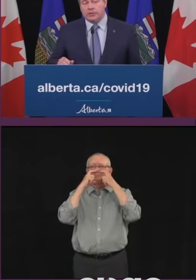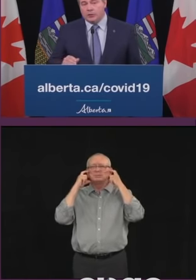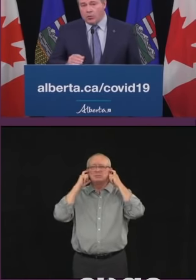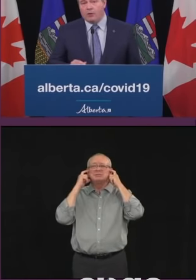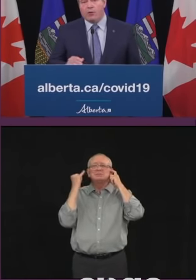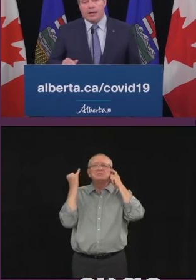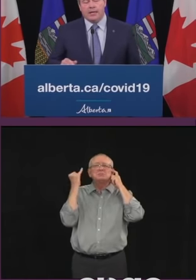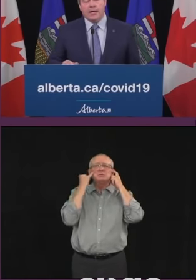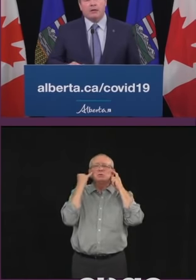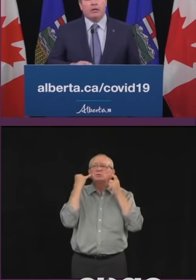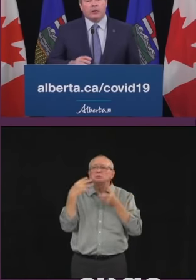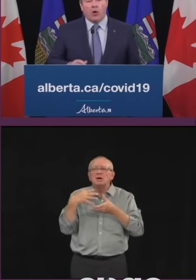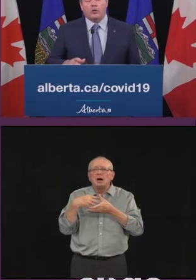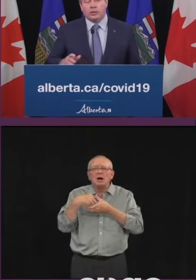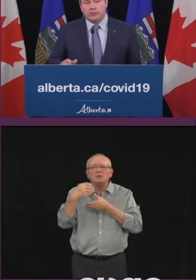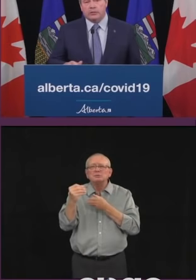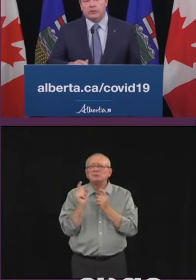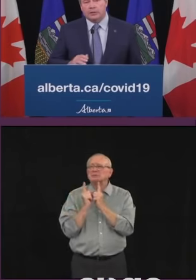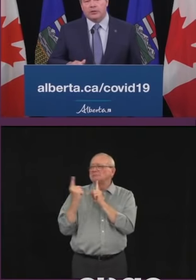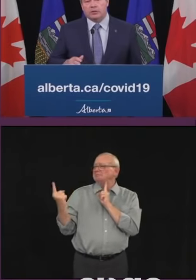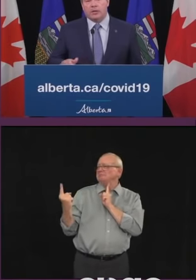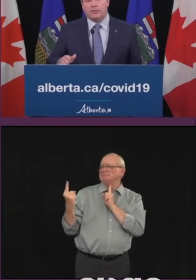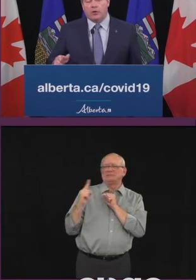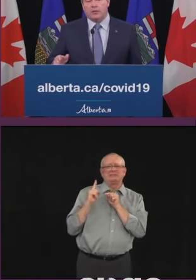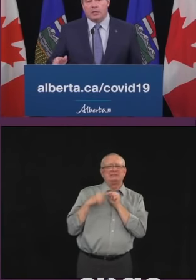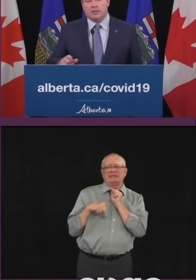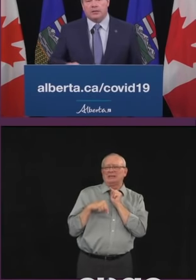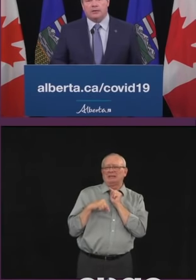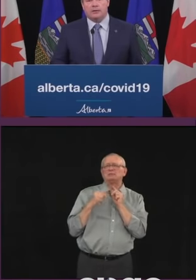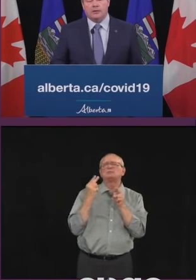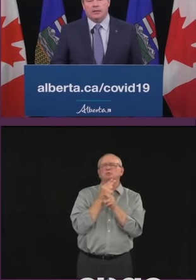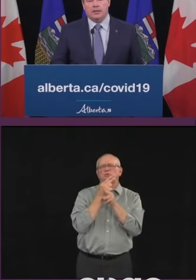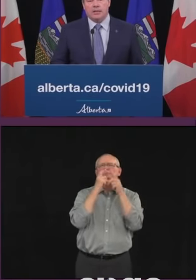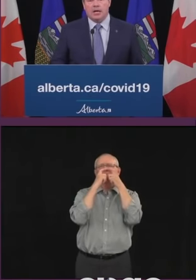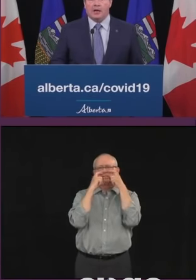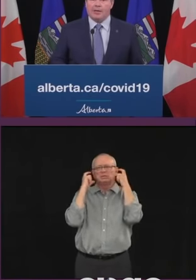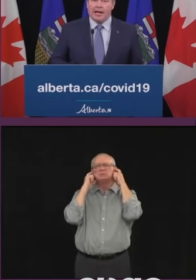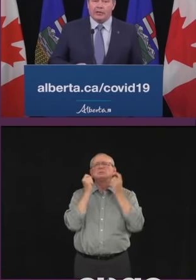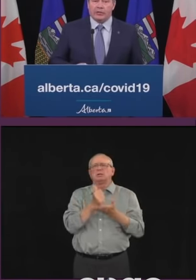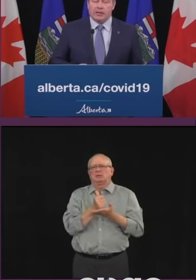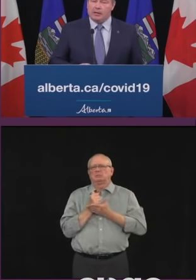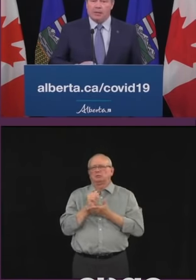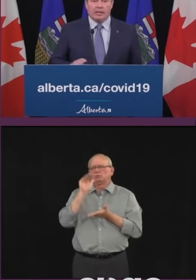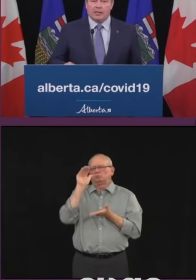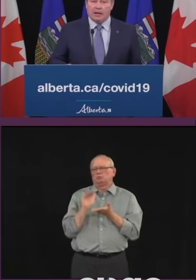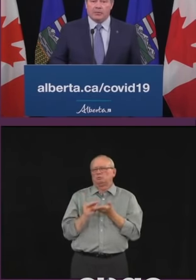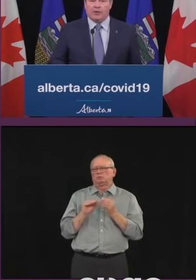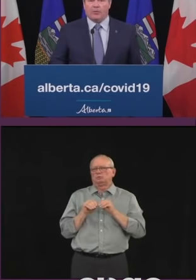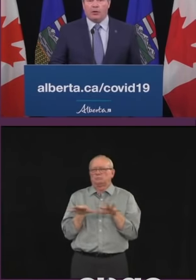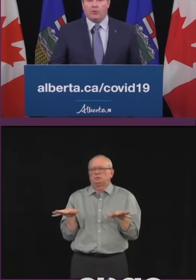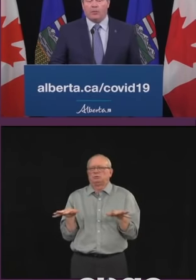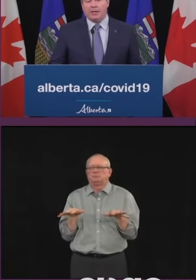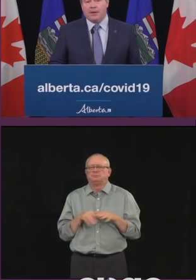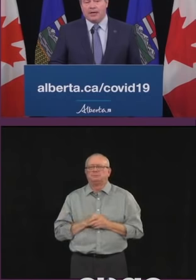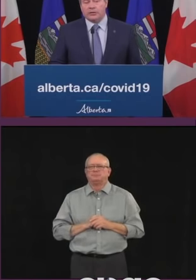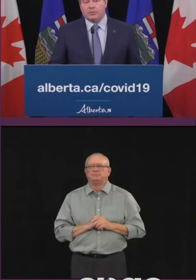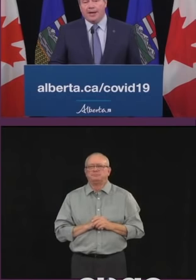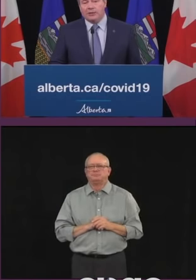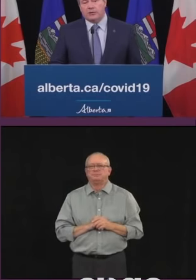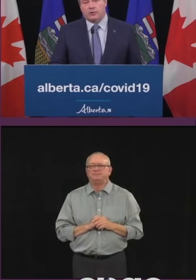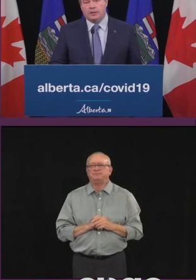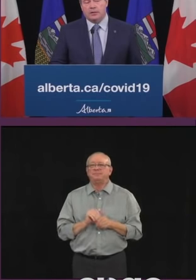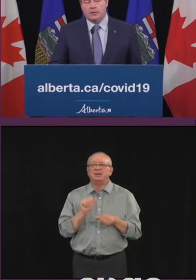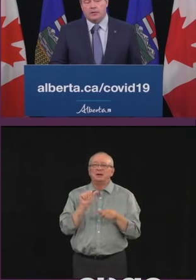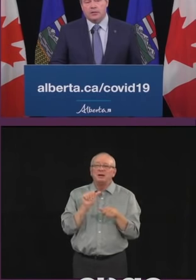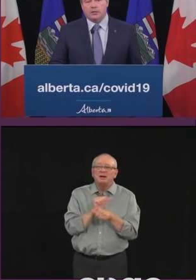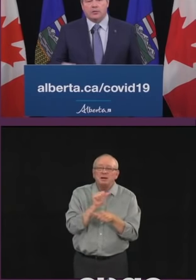distancing is one way that we can all continue to limit the spread of COVID-19. I've been asked many times if Alberta will make masks